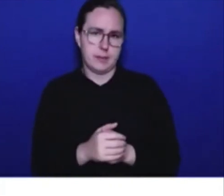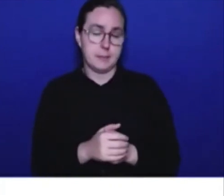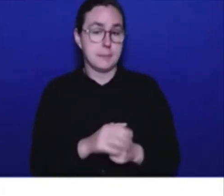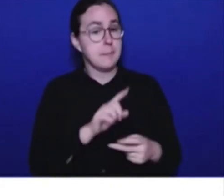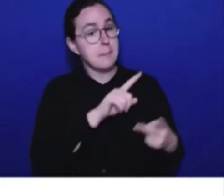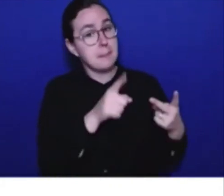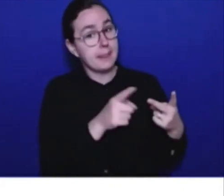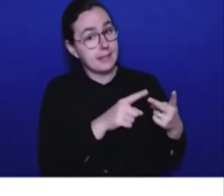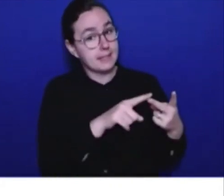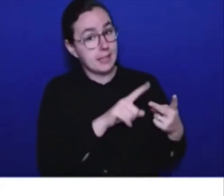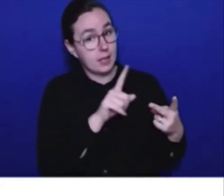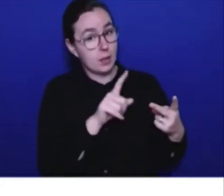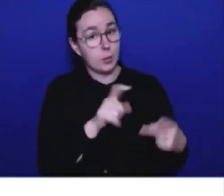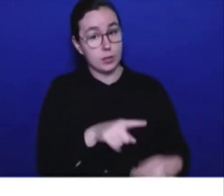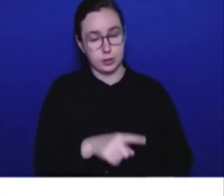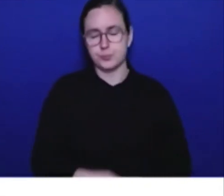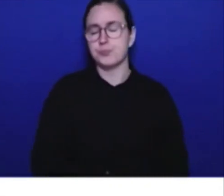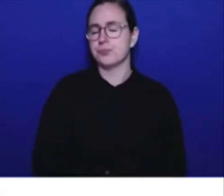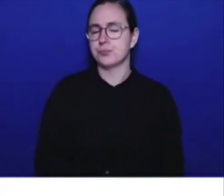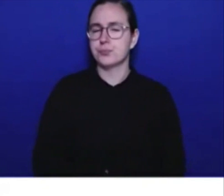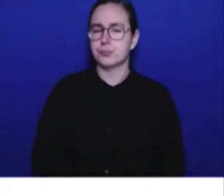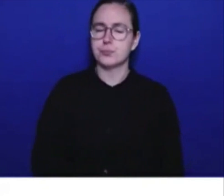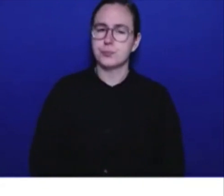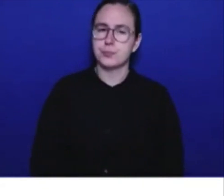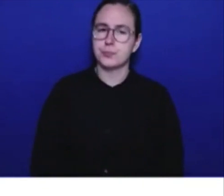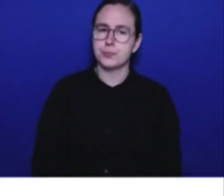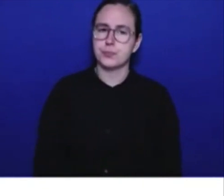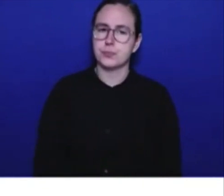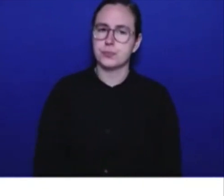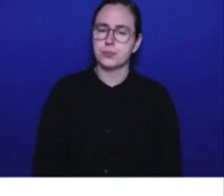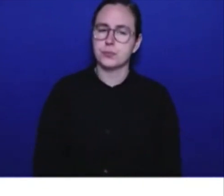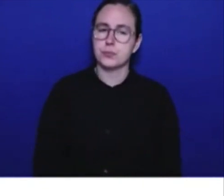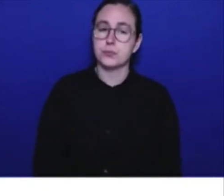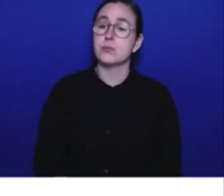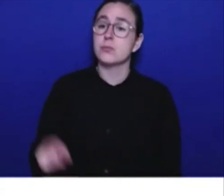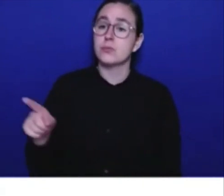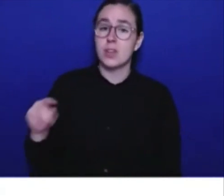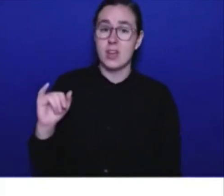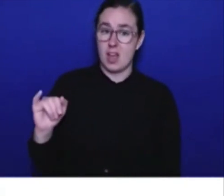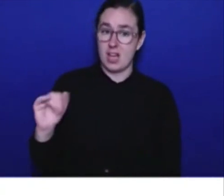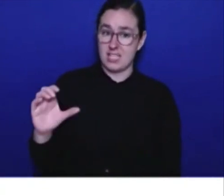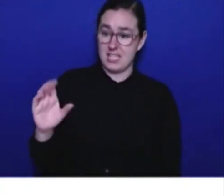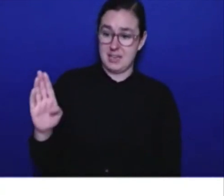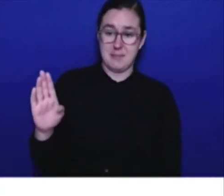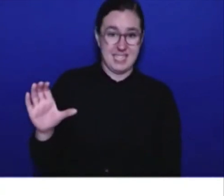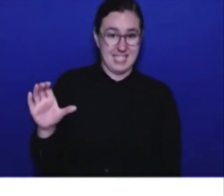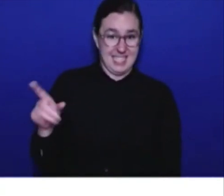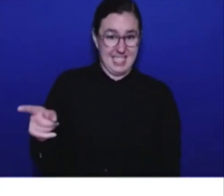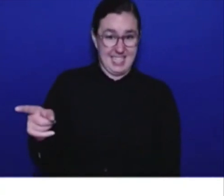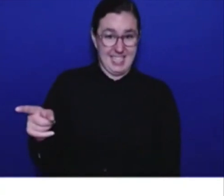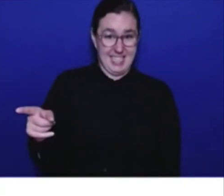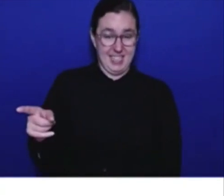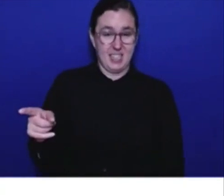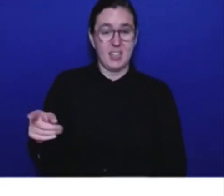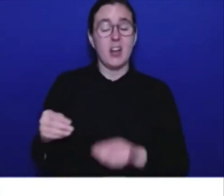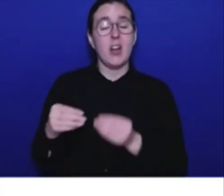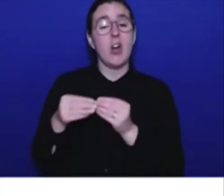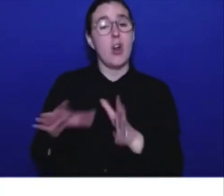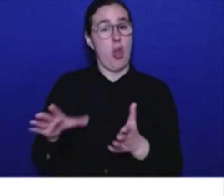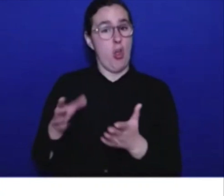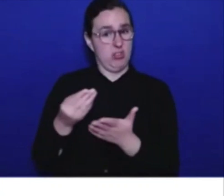Yeah, in the last quarter, we saw losses at ICBC explained largely due to a drop-off in